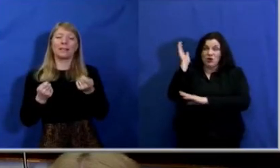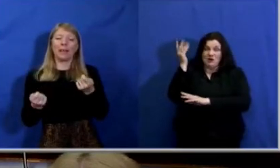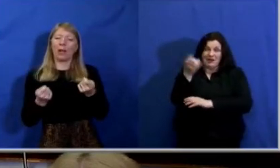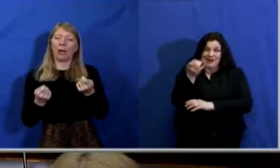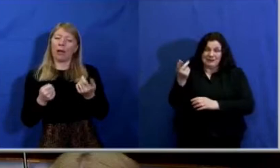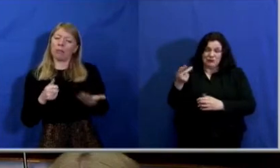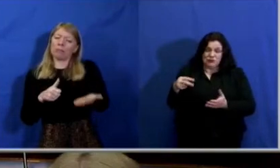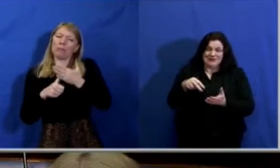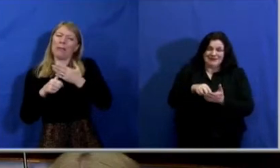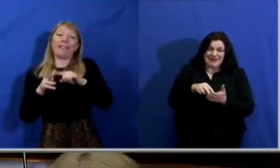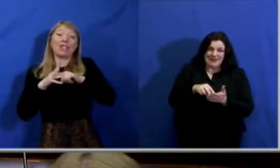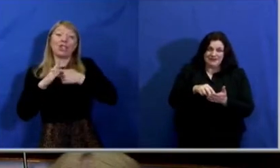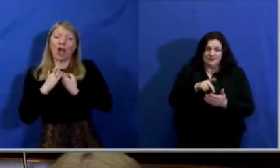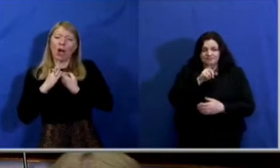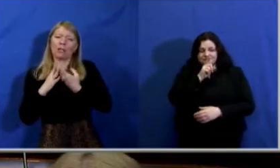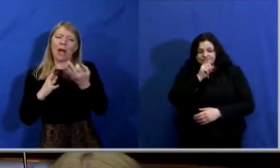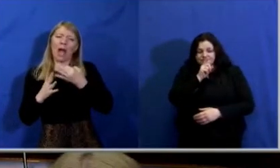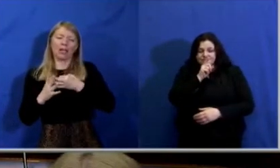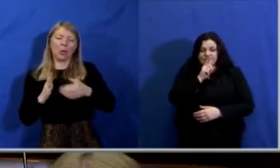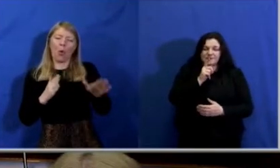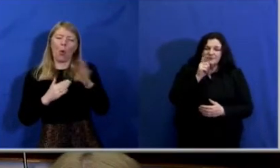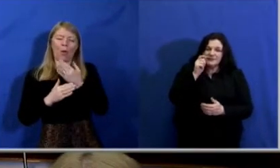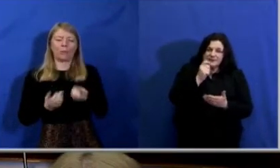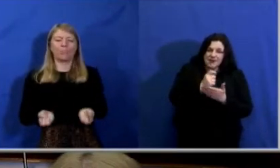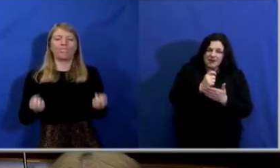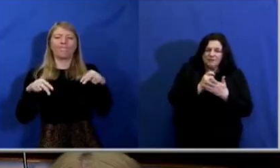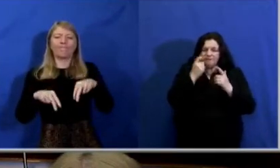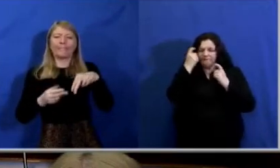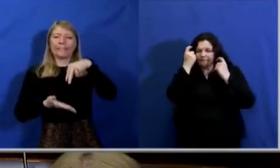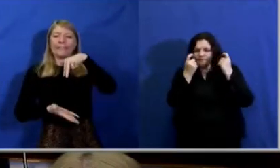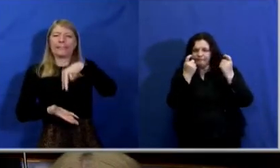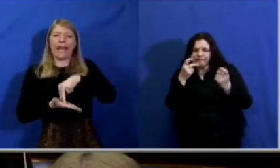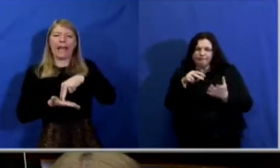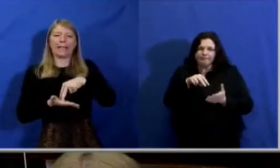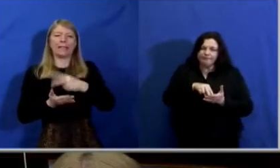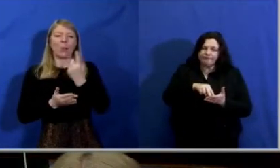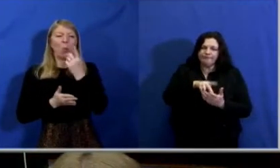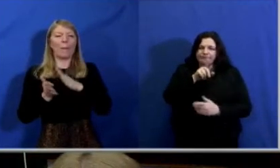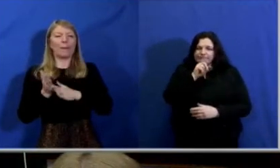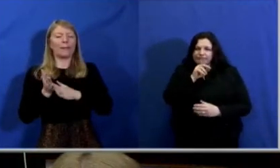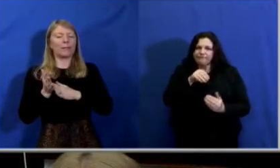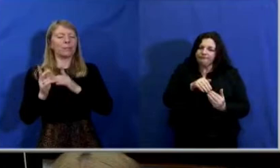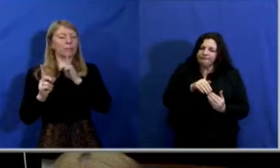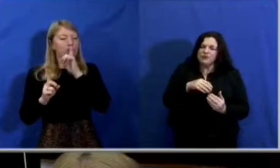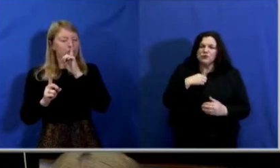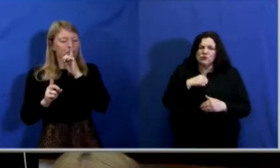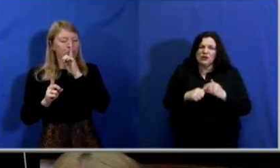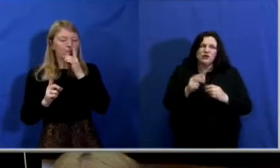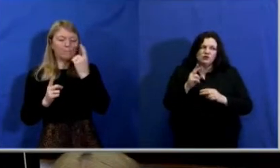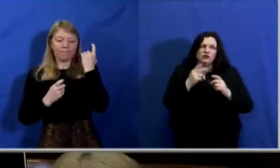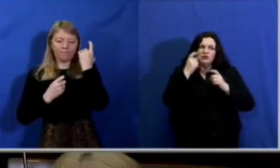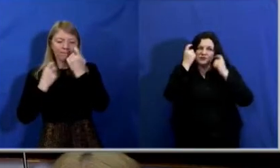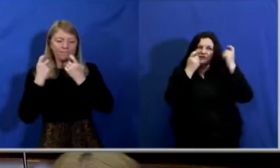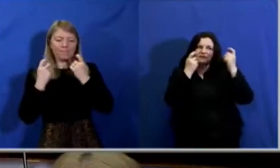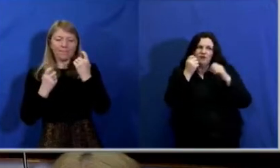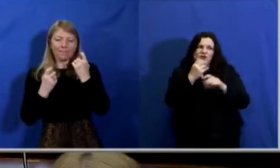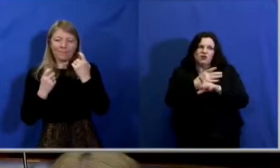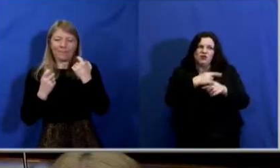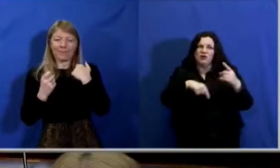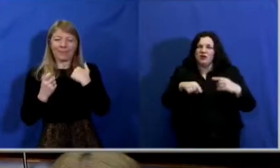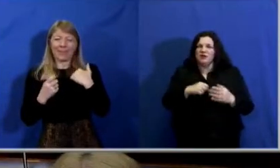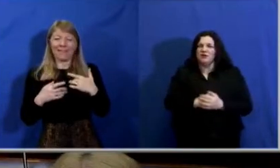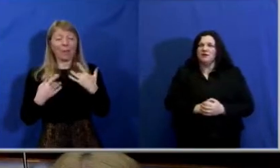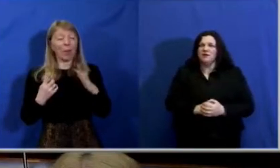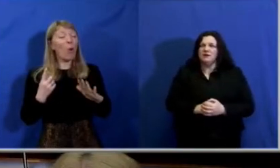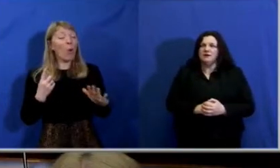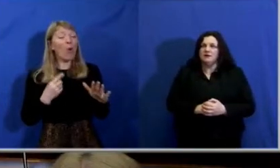moment or for a period of time in reflection. Today ought to be a reflection for us all, because there is but a step.